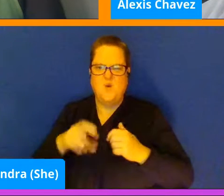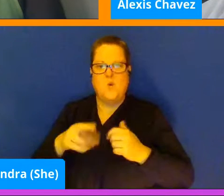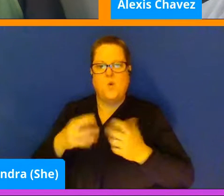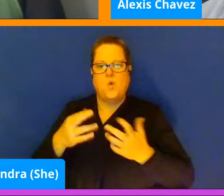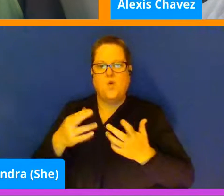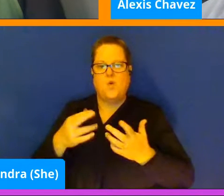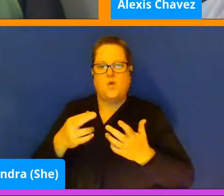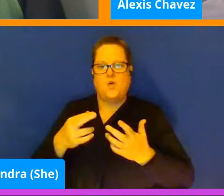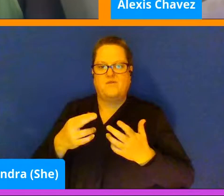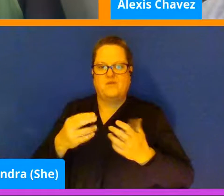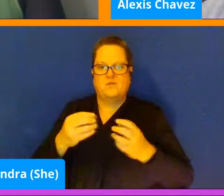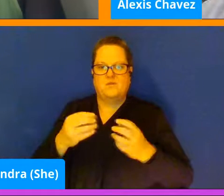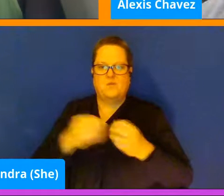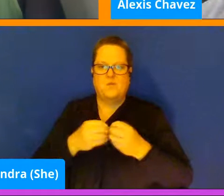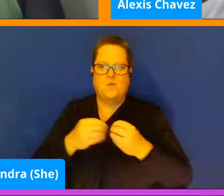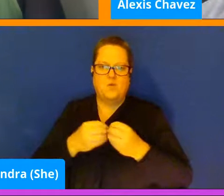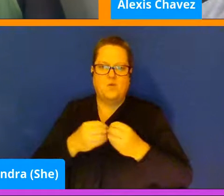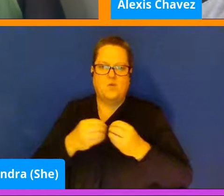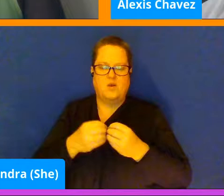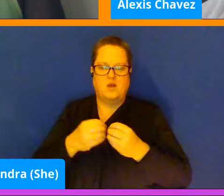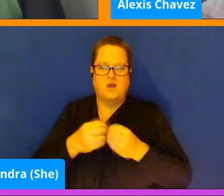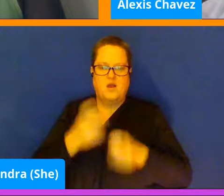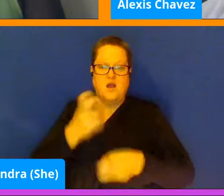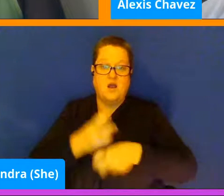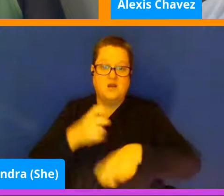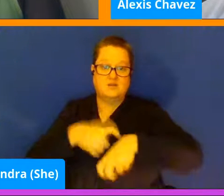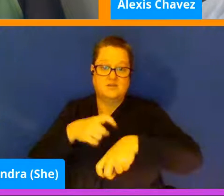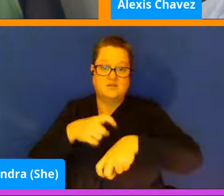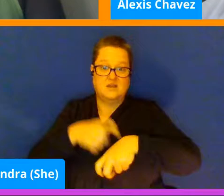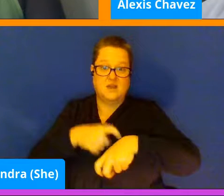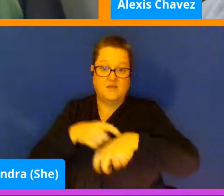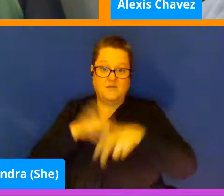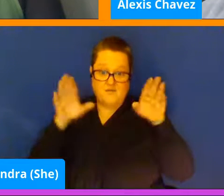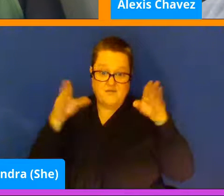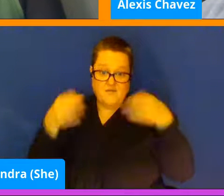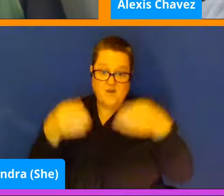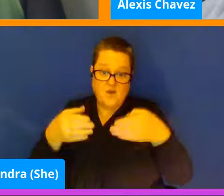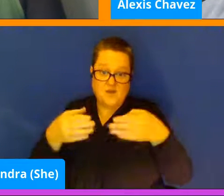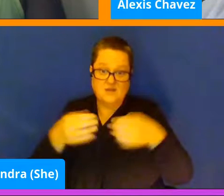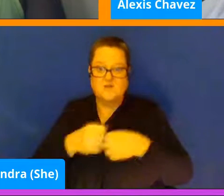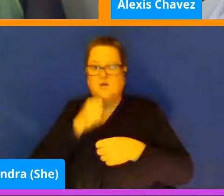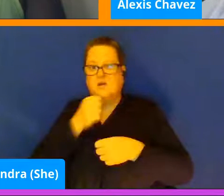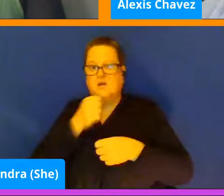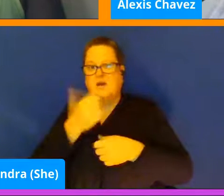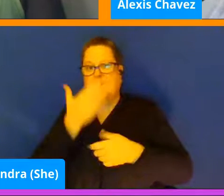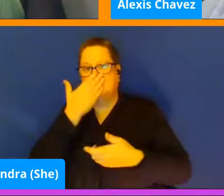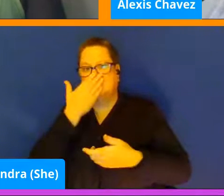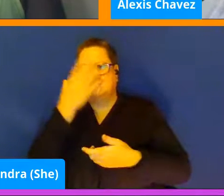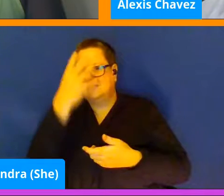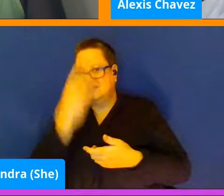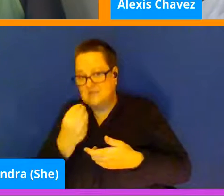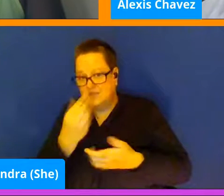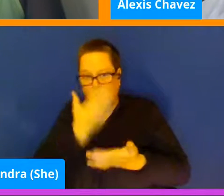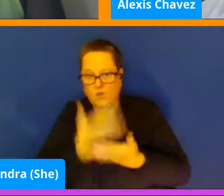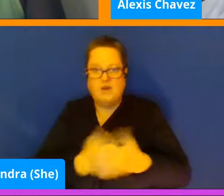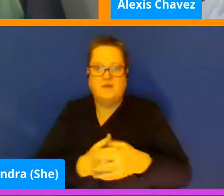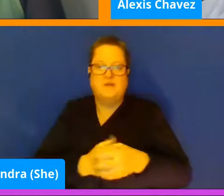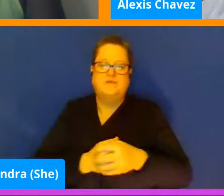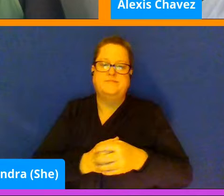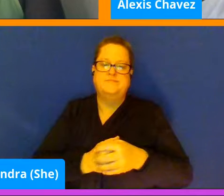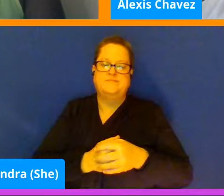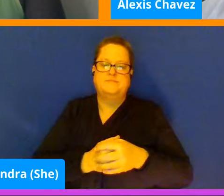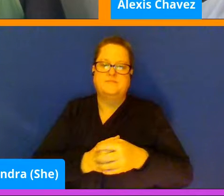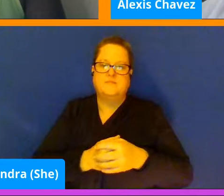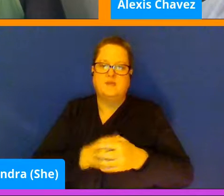difficulty concentrating or they haven't been sleeping as well. They're just look at some of the other, other ways